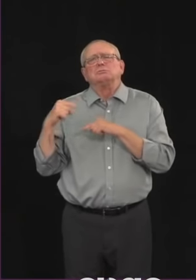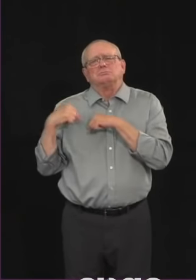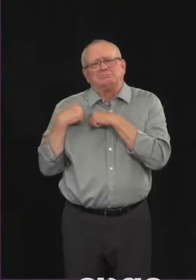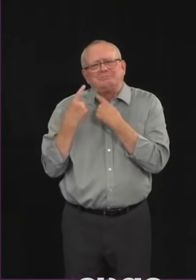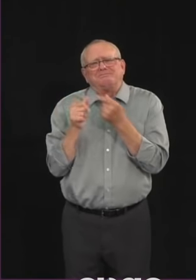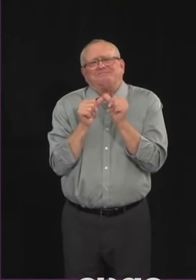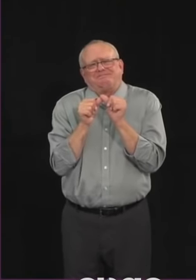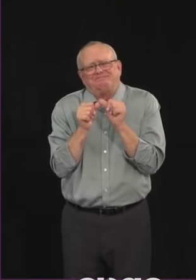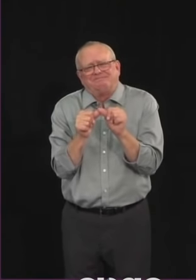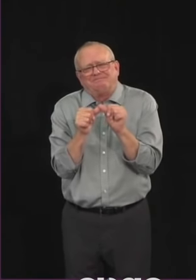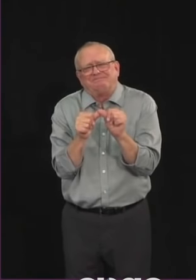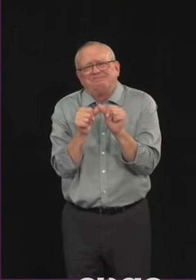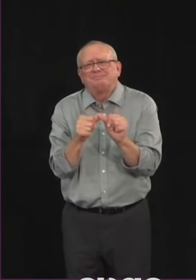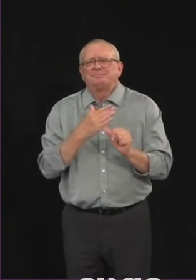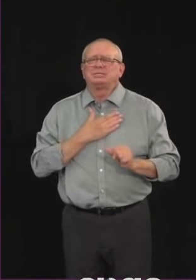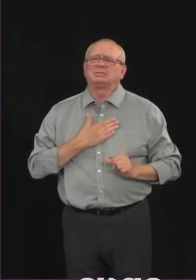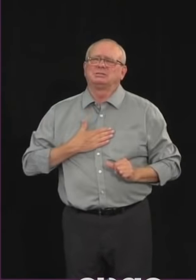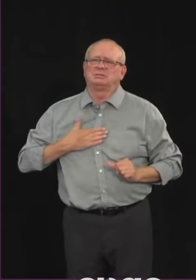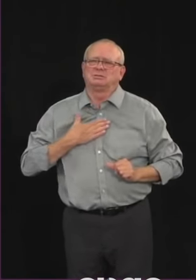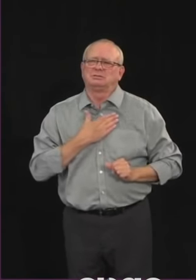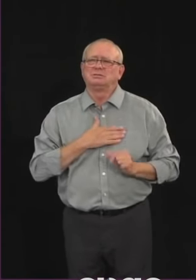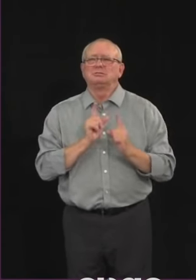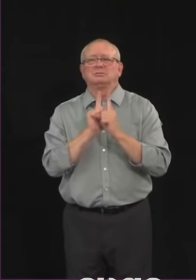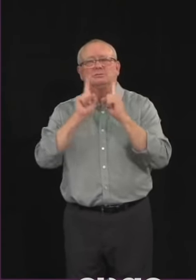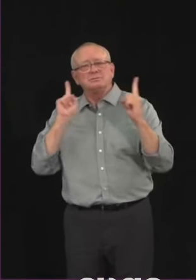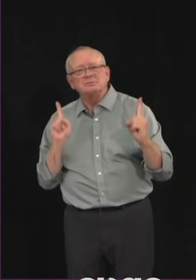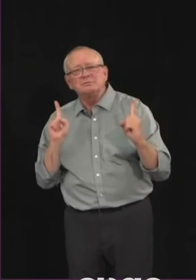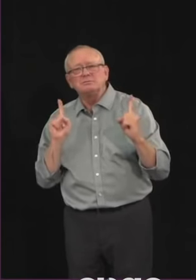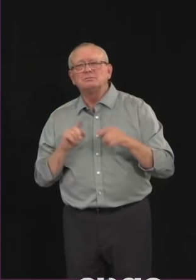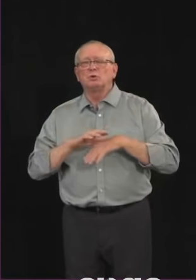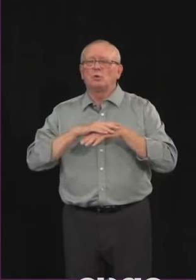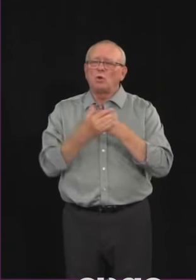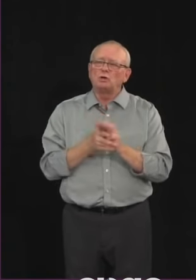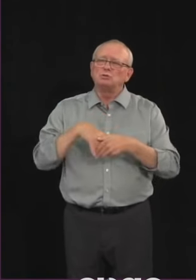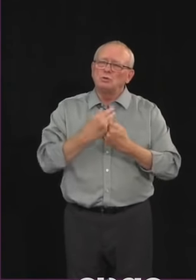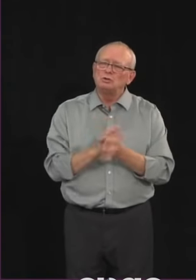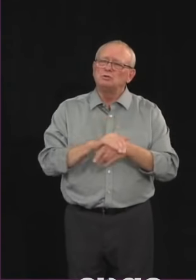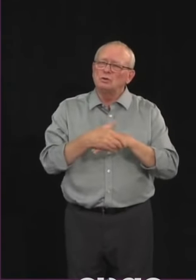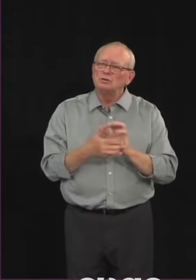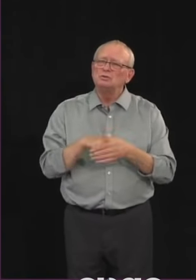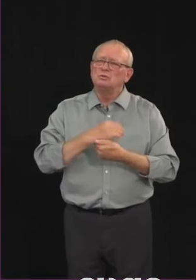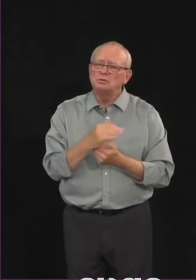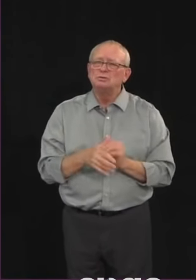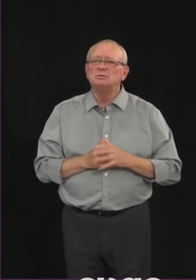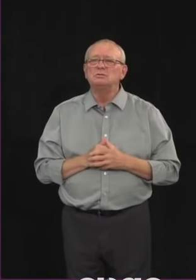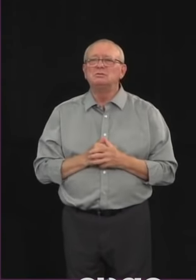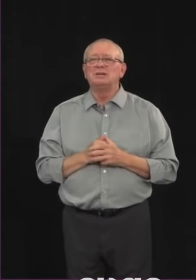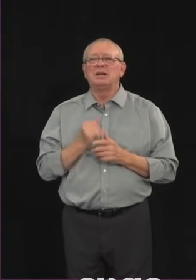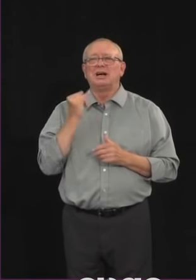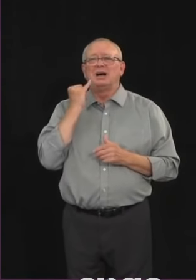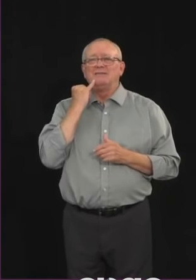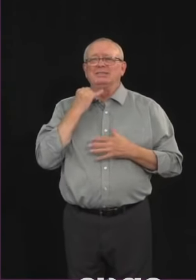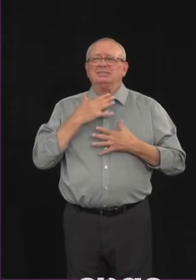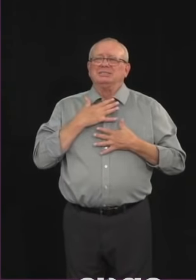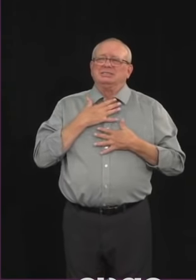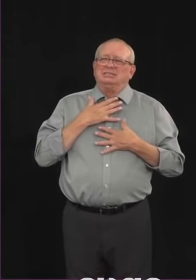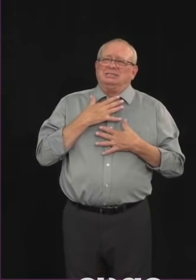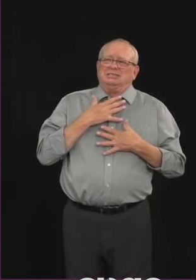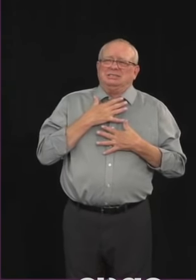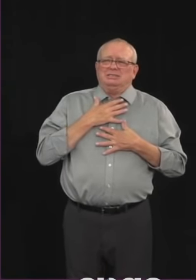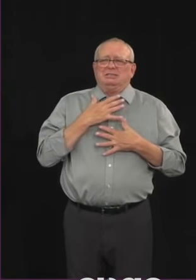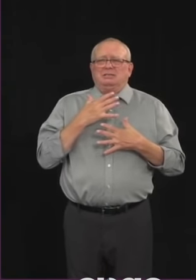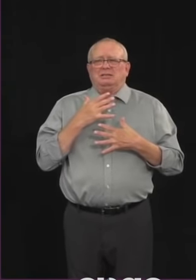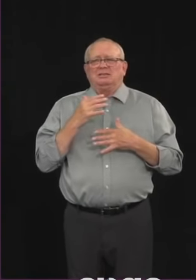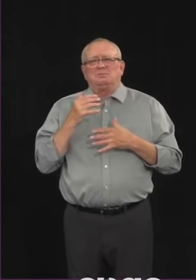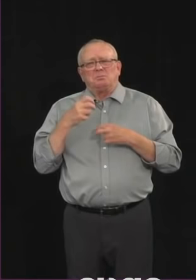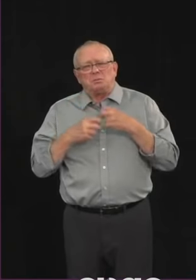distancing of two meters. Now, if you have respiratory symptoms, stay at home and limit contact with